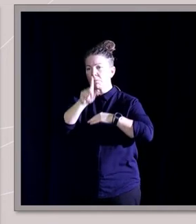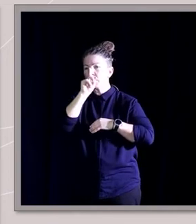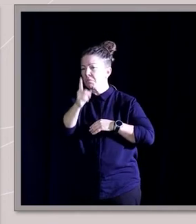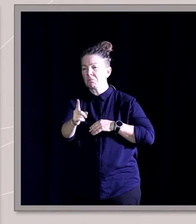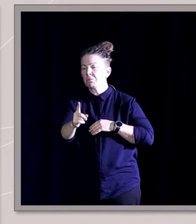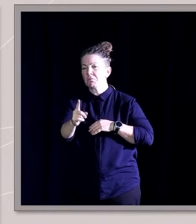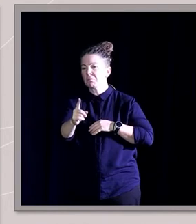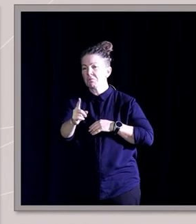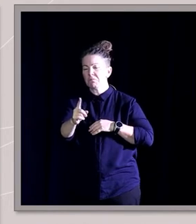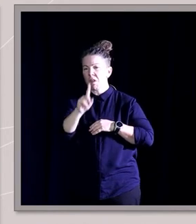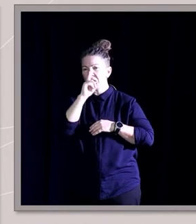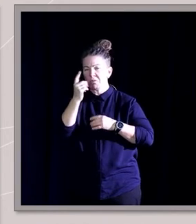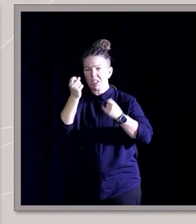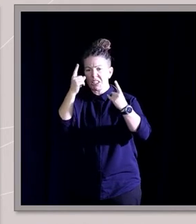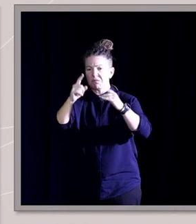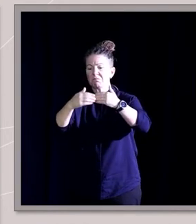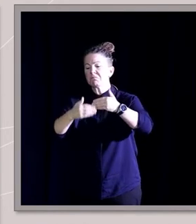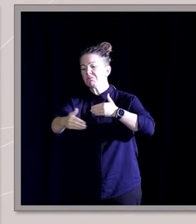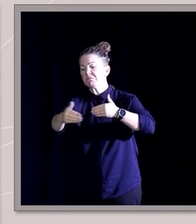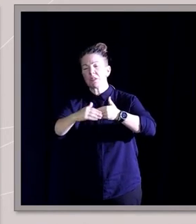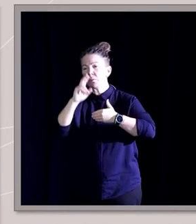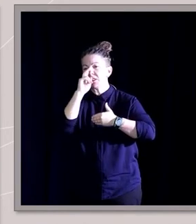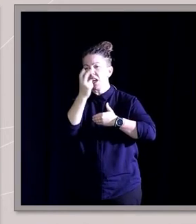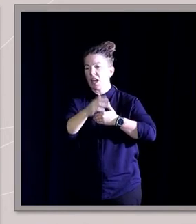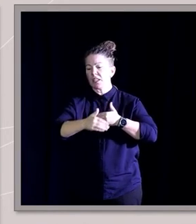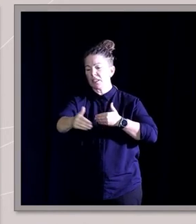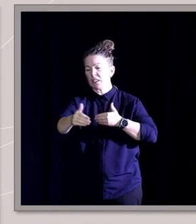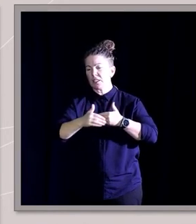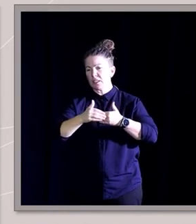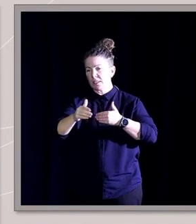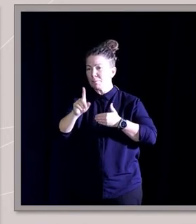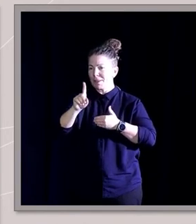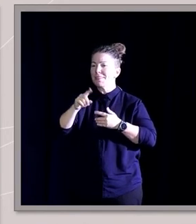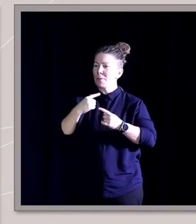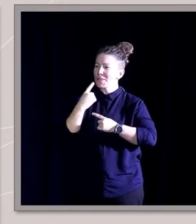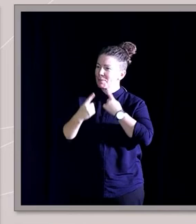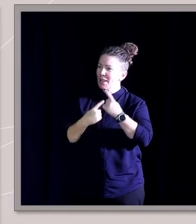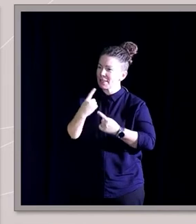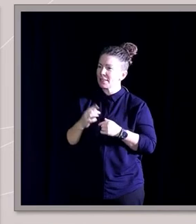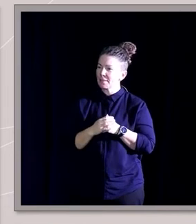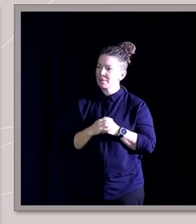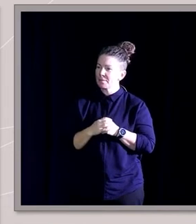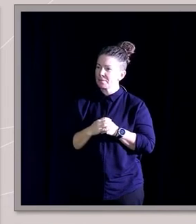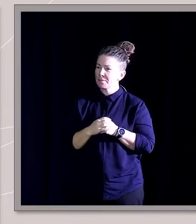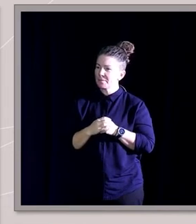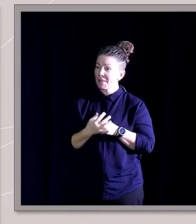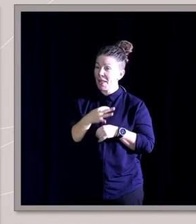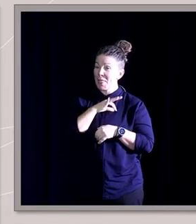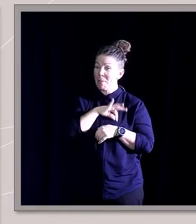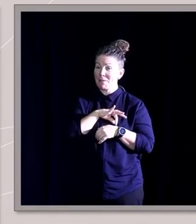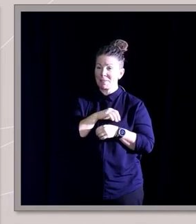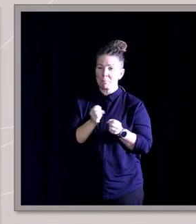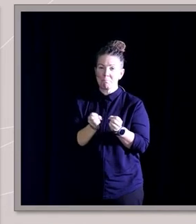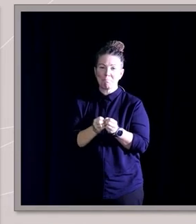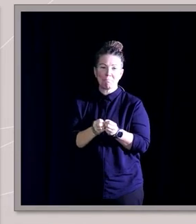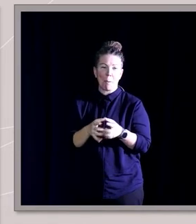them. There was darkness out in front of me. But as I'll explain, the benefits have been infinite,